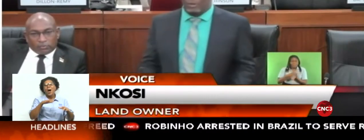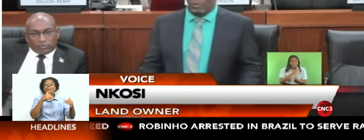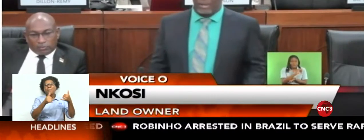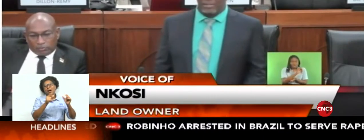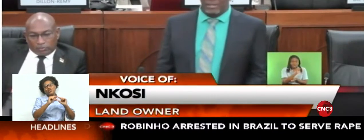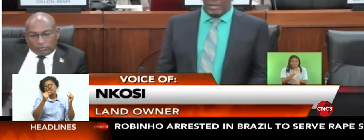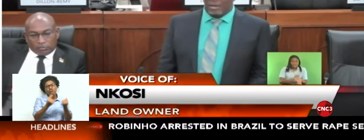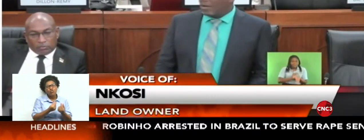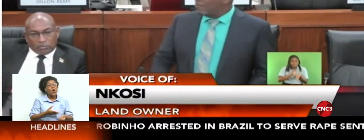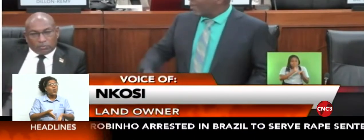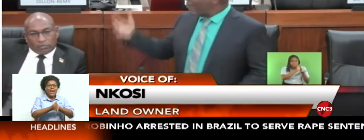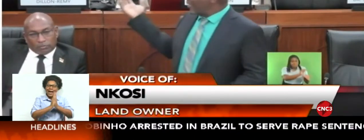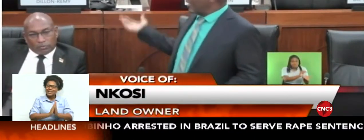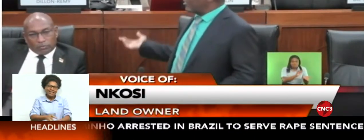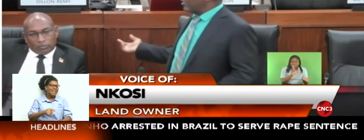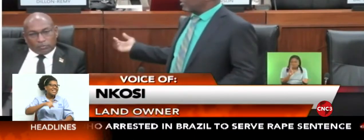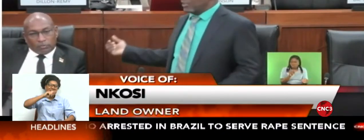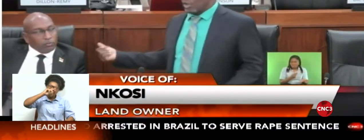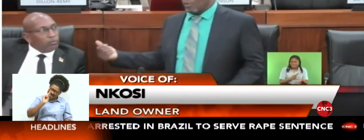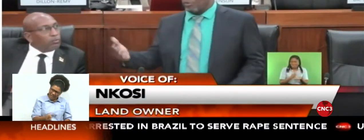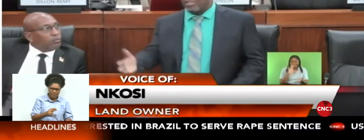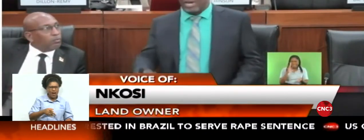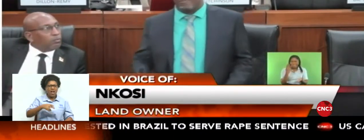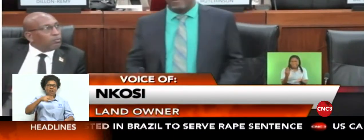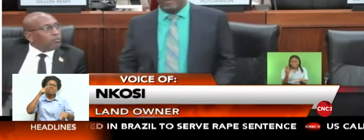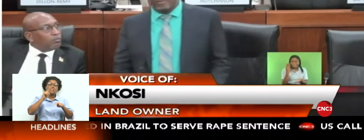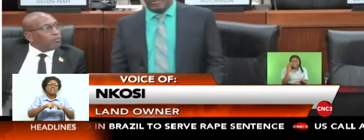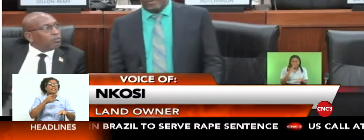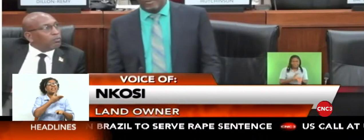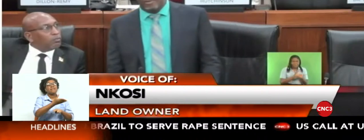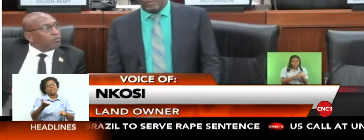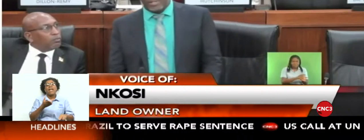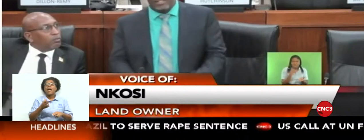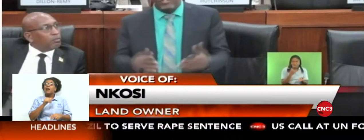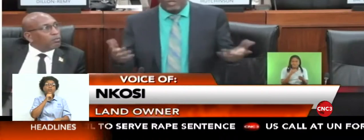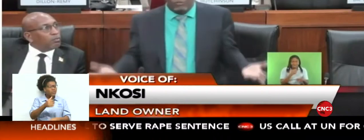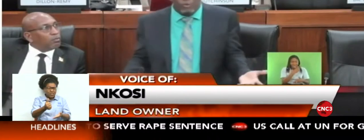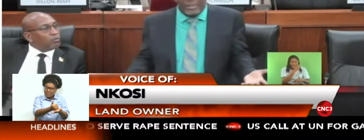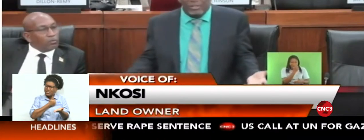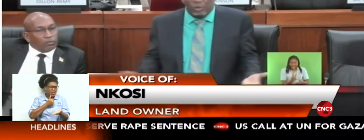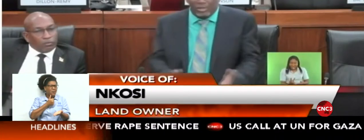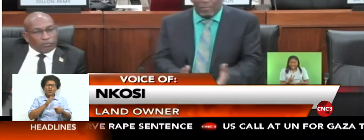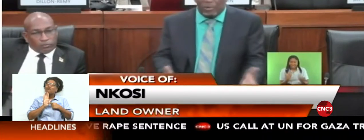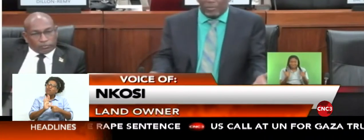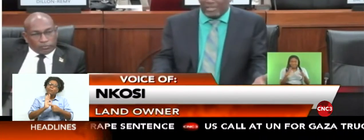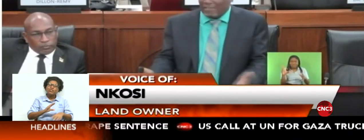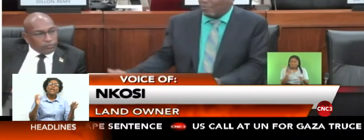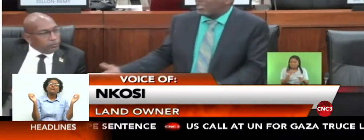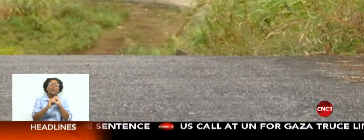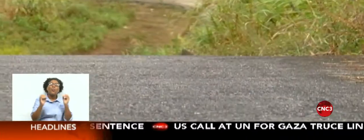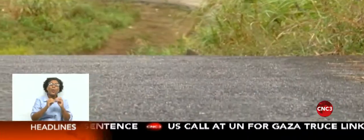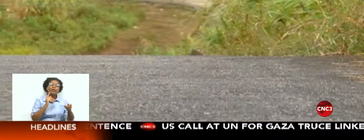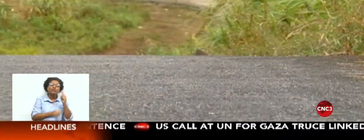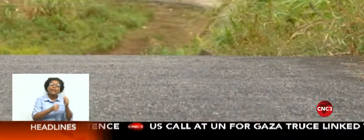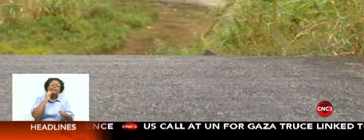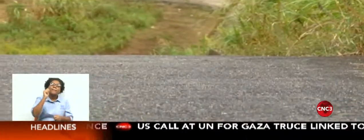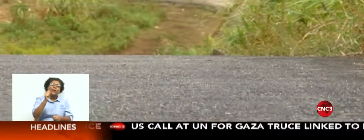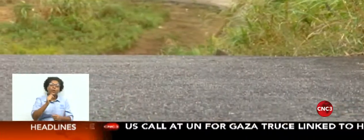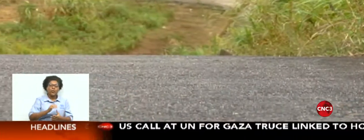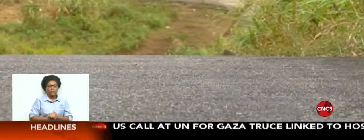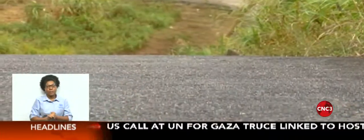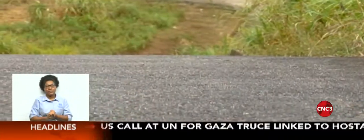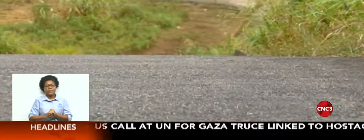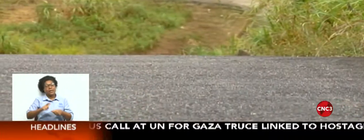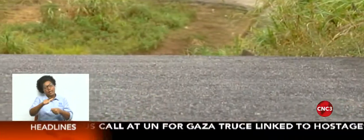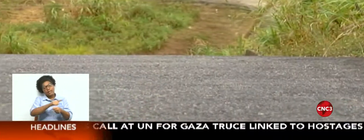demanding that he never sits in Senate again because he doesn't deserve to represent anybody in Trinidad and Tobago. Landowners